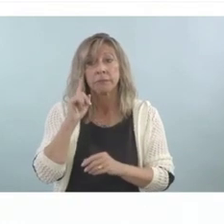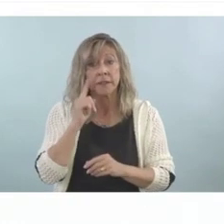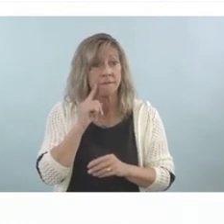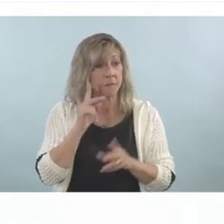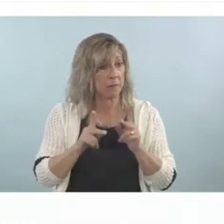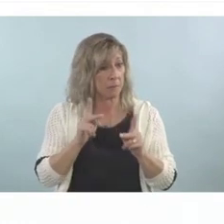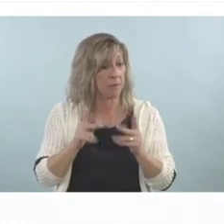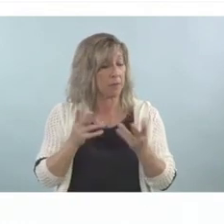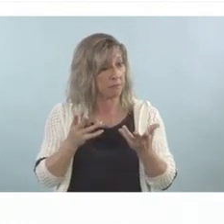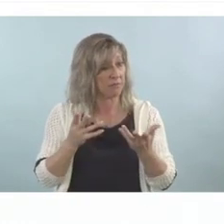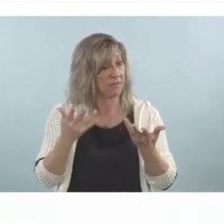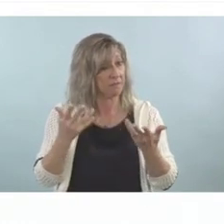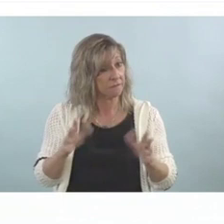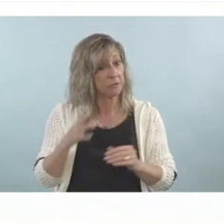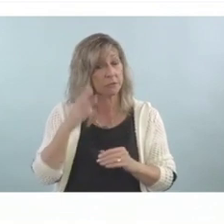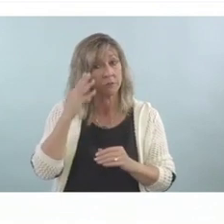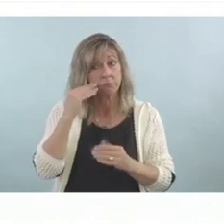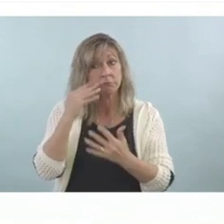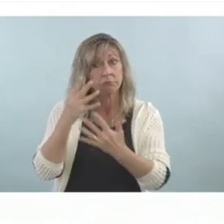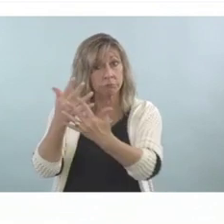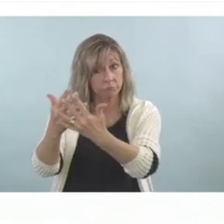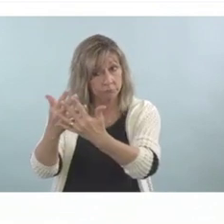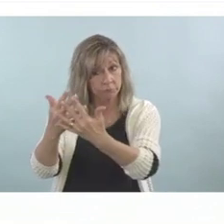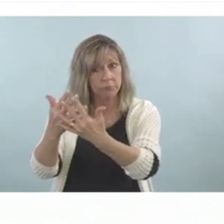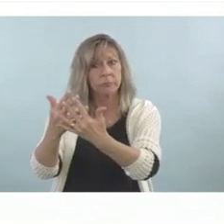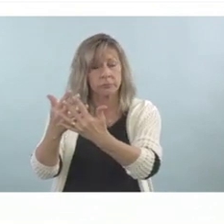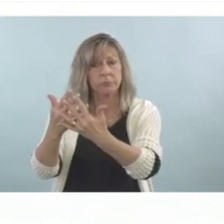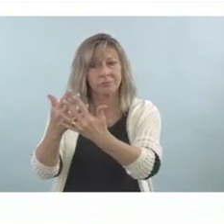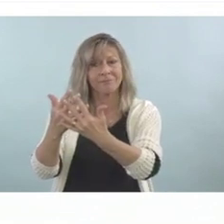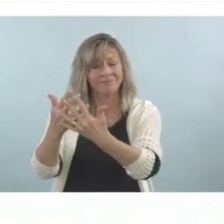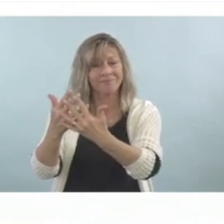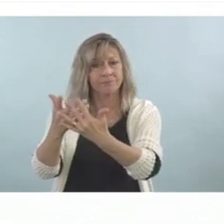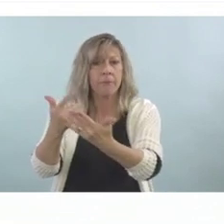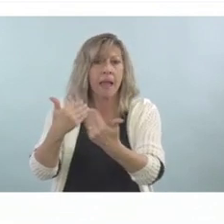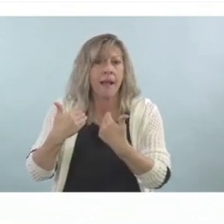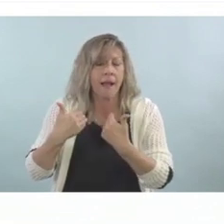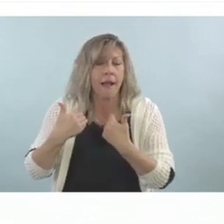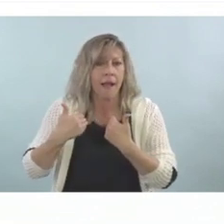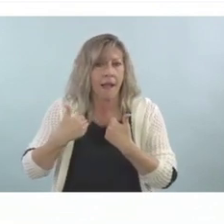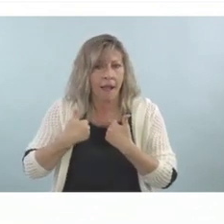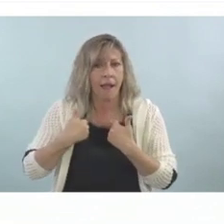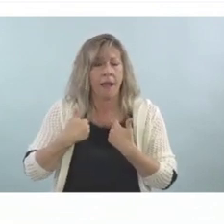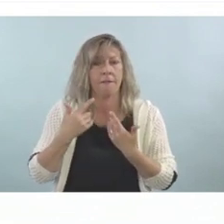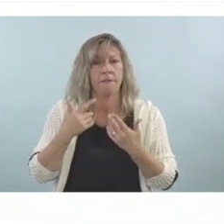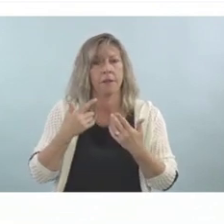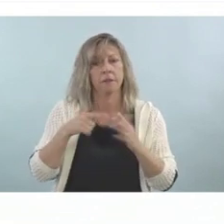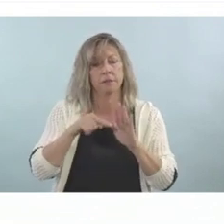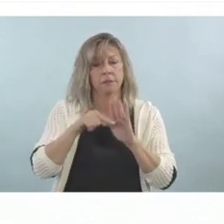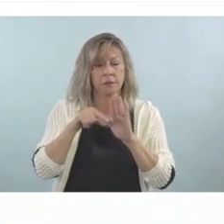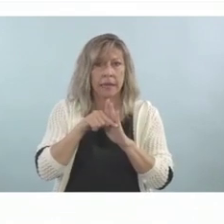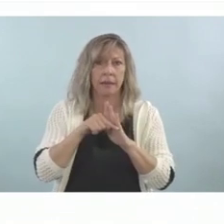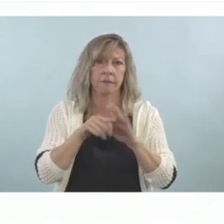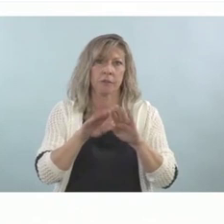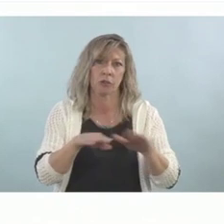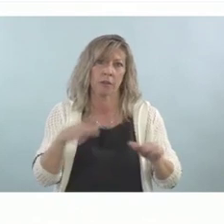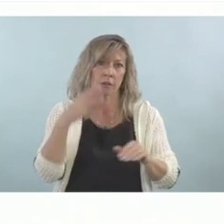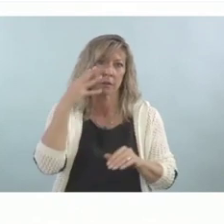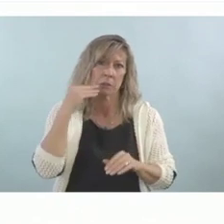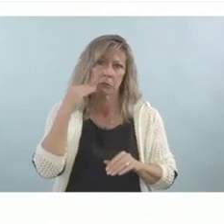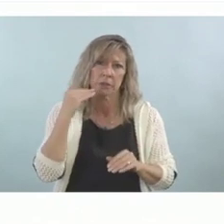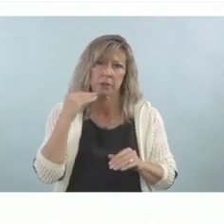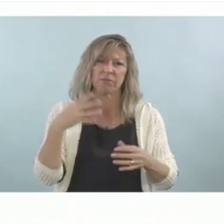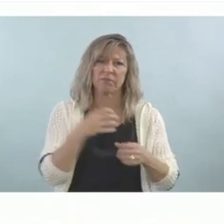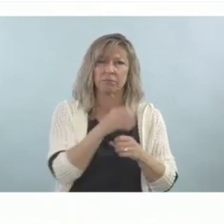are, are, clearly have ACEs in their, in their childhood. And, and, and,